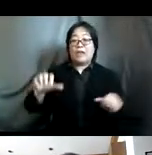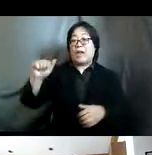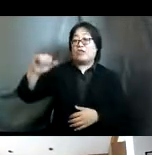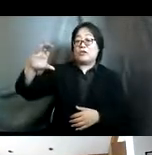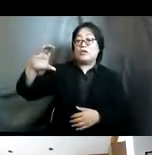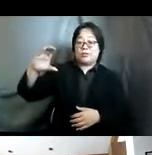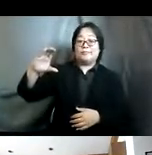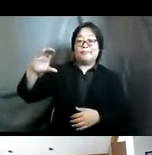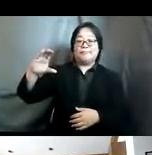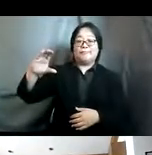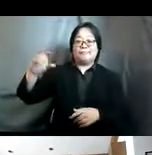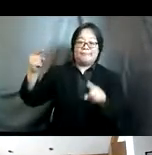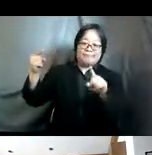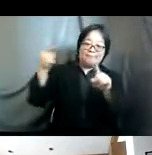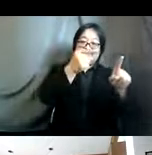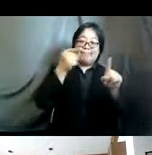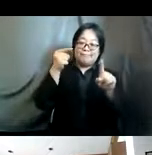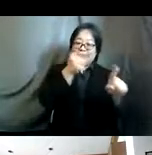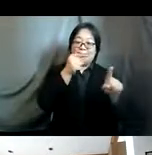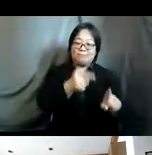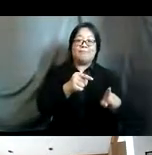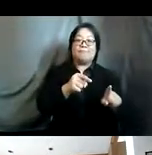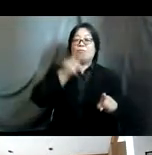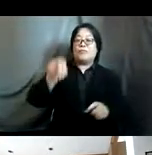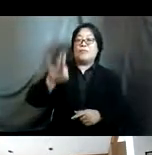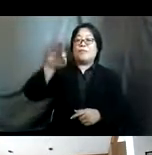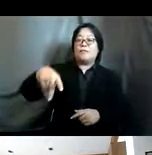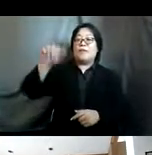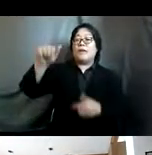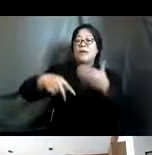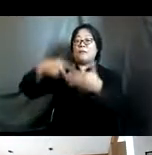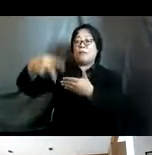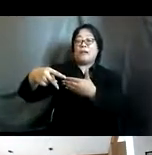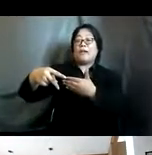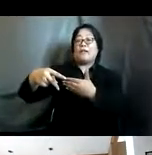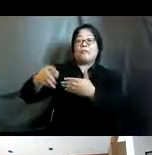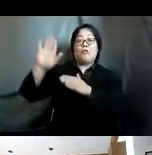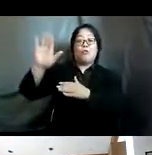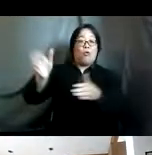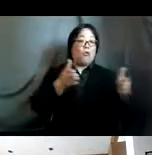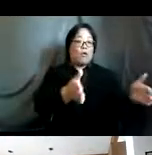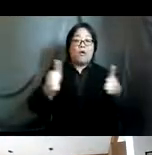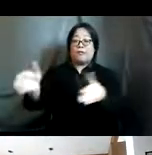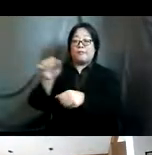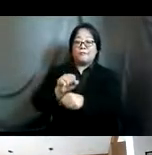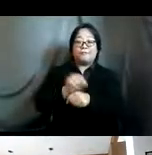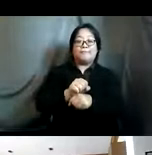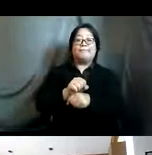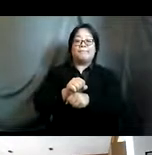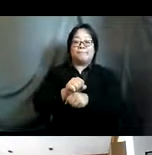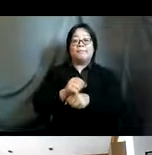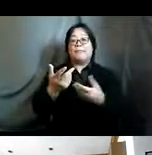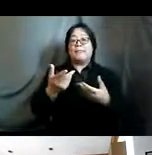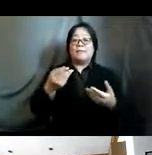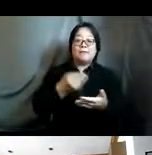grounded and centered around unfpa's programs mechanisms primarily unfpa supplies automatic funds our